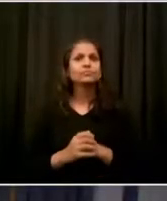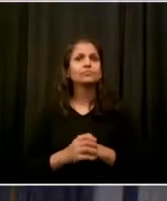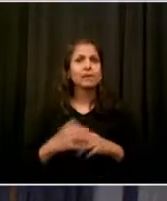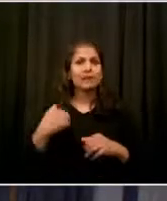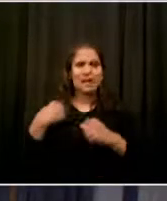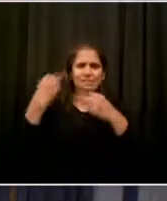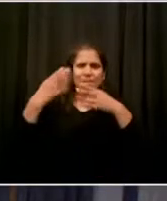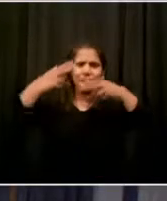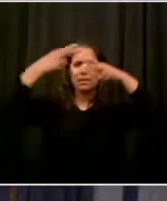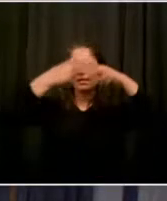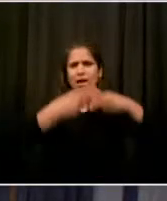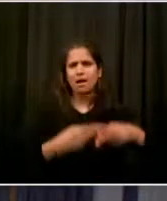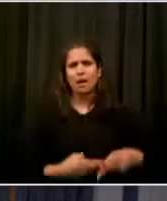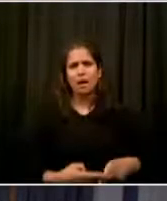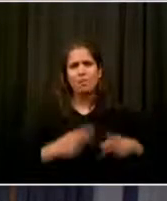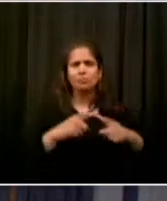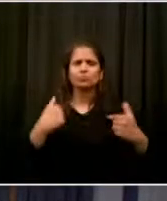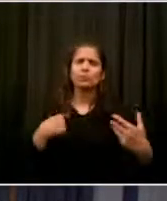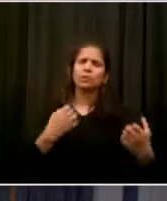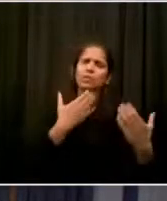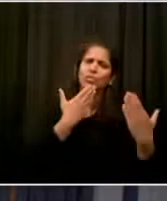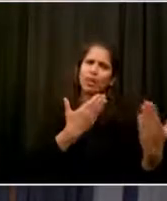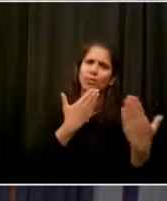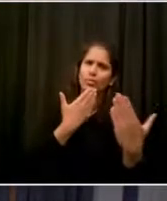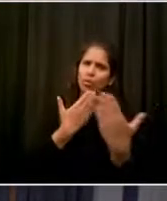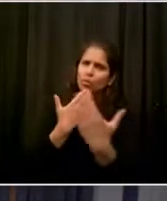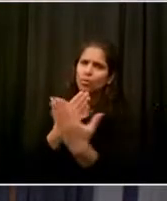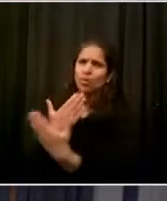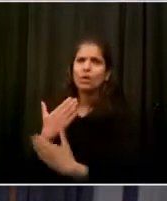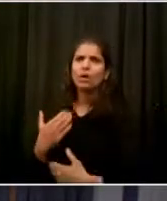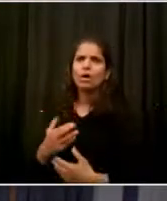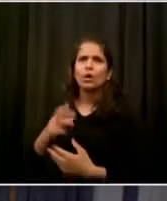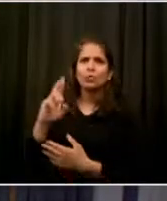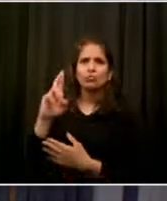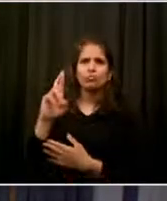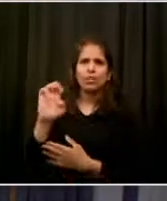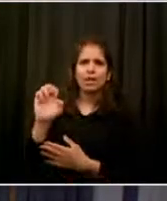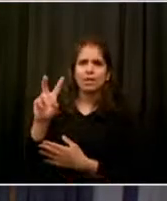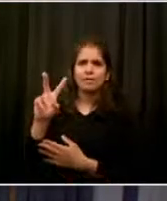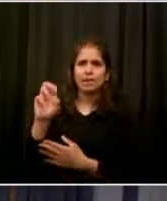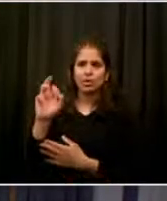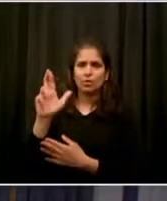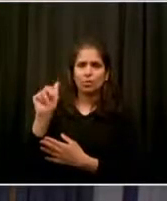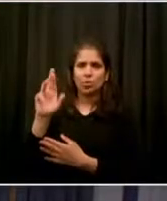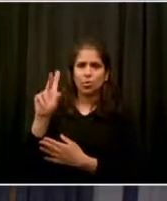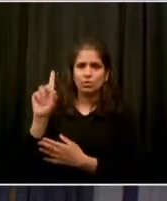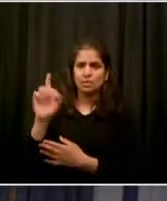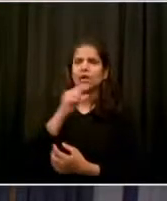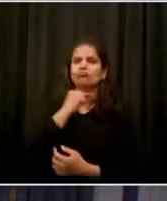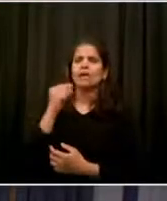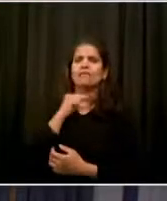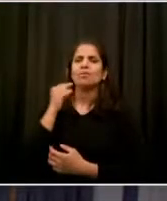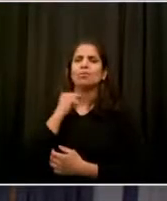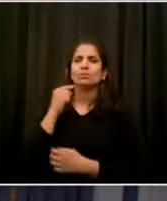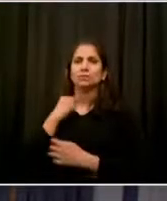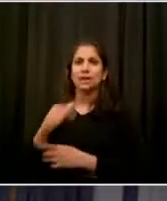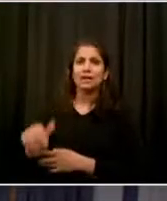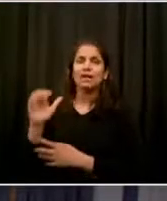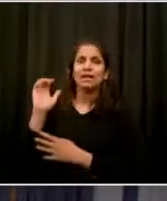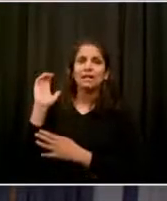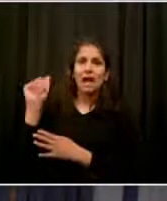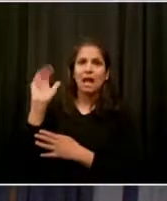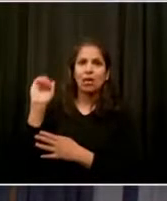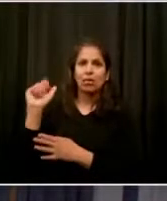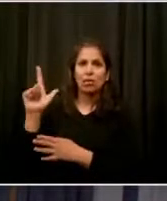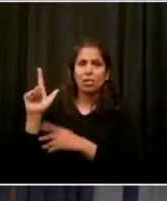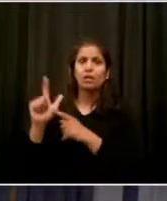and raised in Brownsville, has dedicated his life to fighting for equality. He is a former crisis director at the National